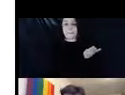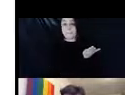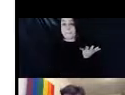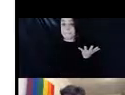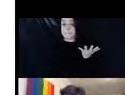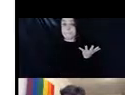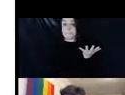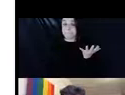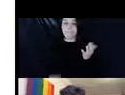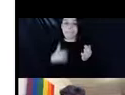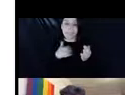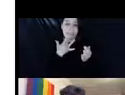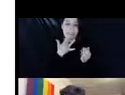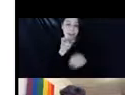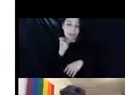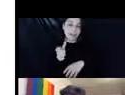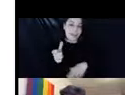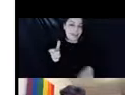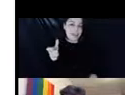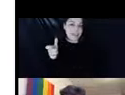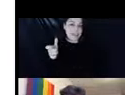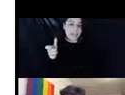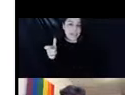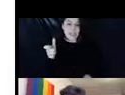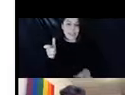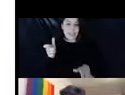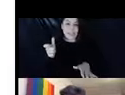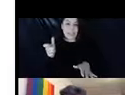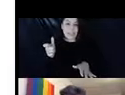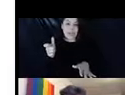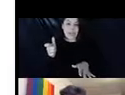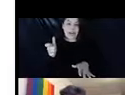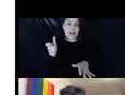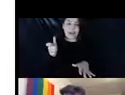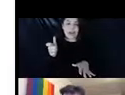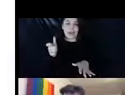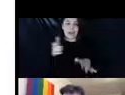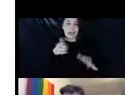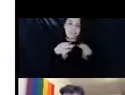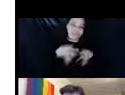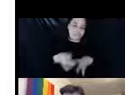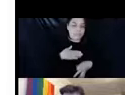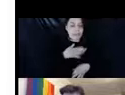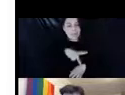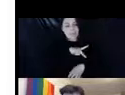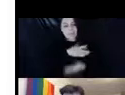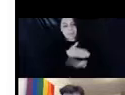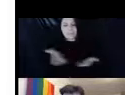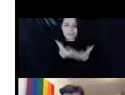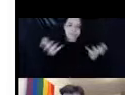but I, I'd rather not, uh, belabor you guys with my, uh, my personal stuff. And,